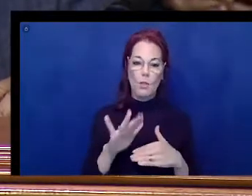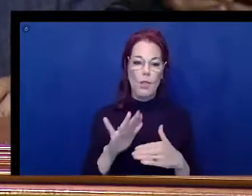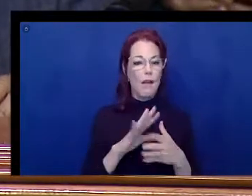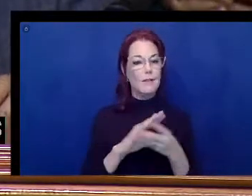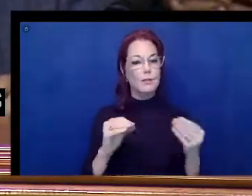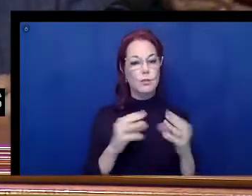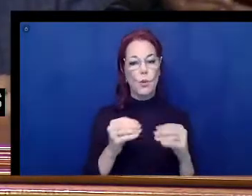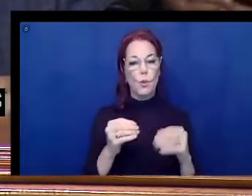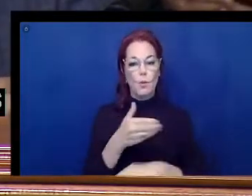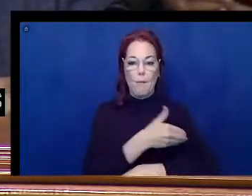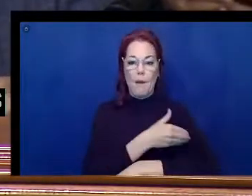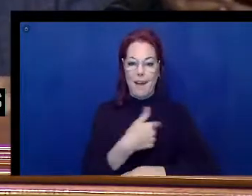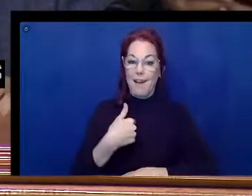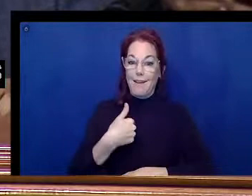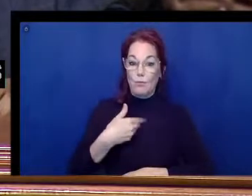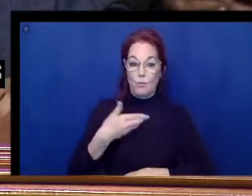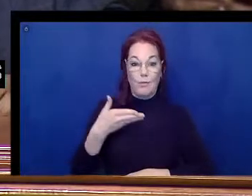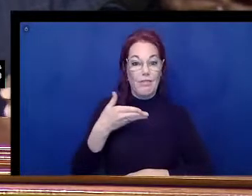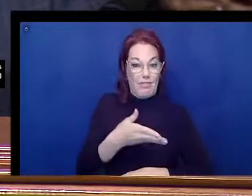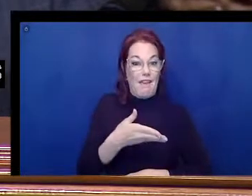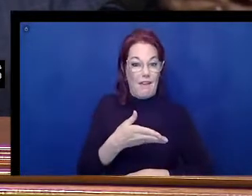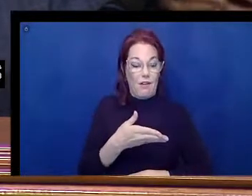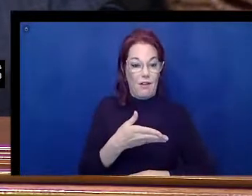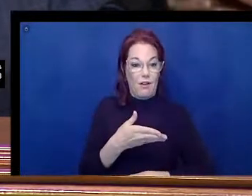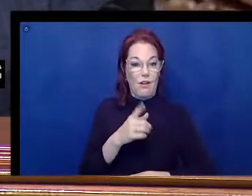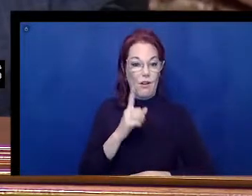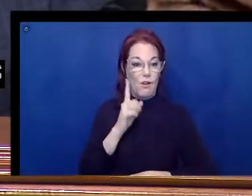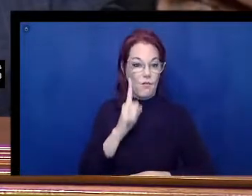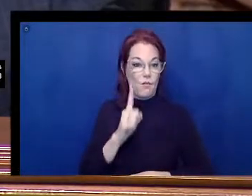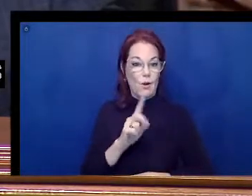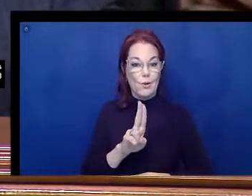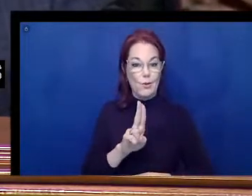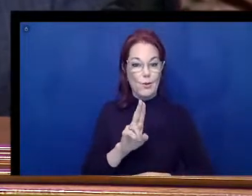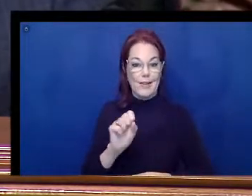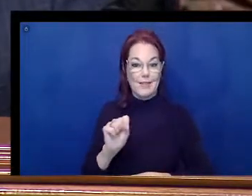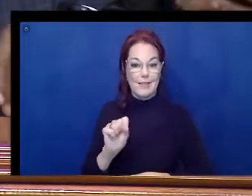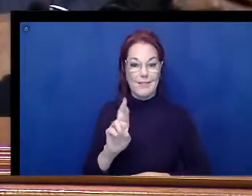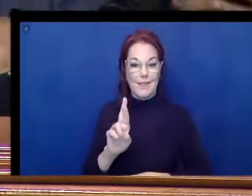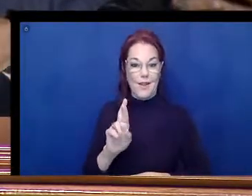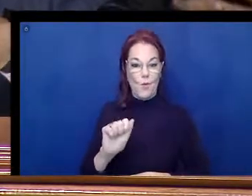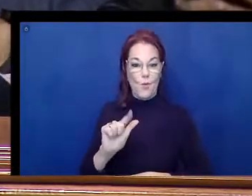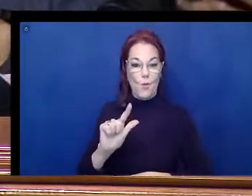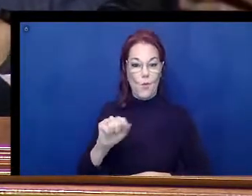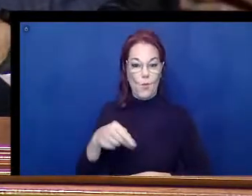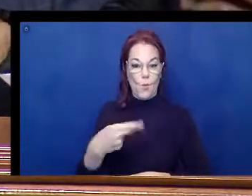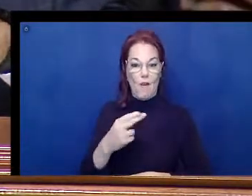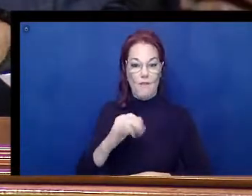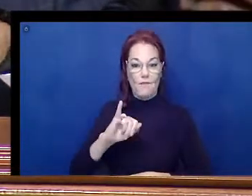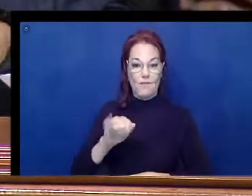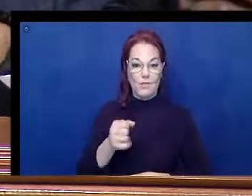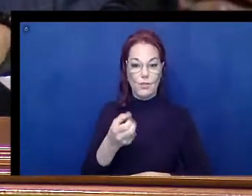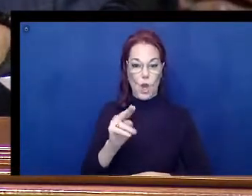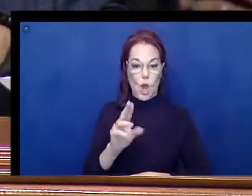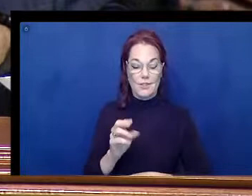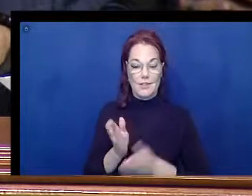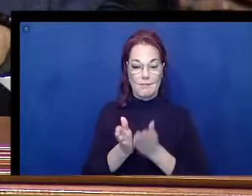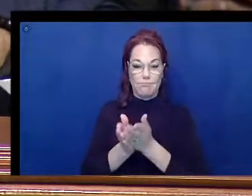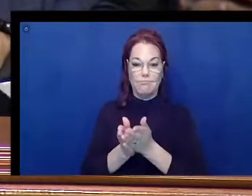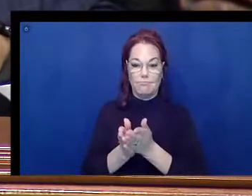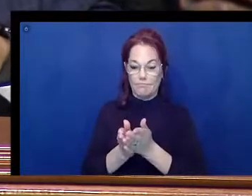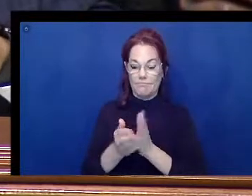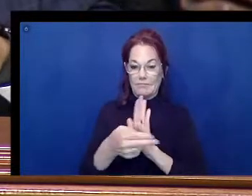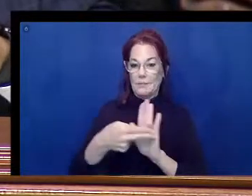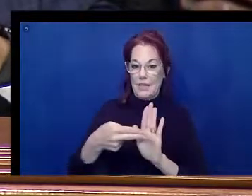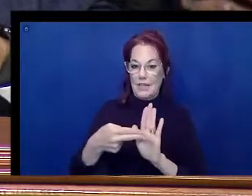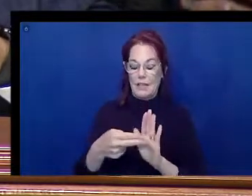commissioning of the USS Ralph Johnson in 2018. A powerful story that we should all read about. And I